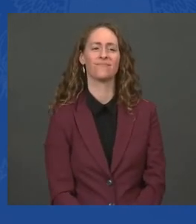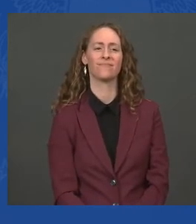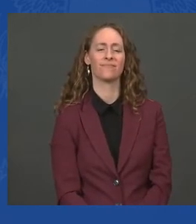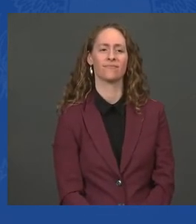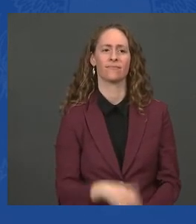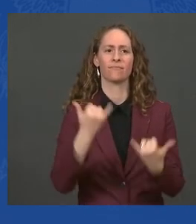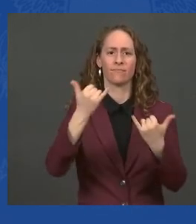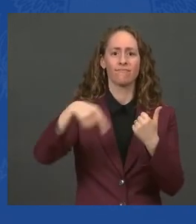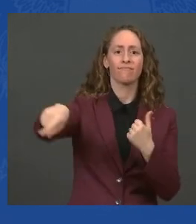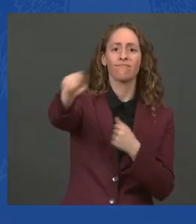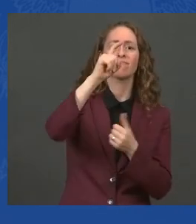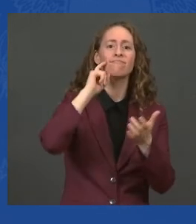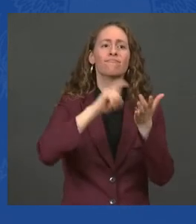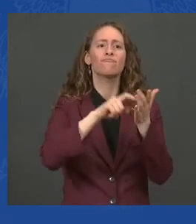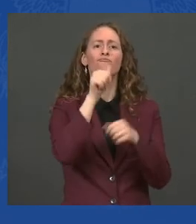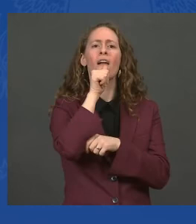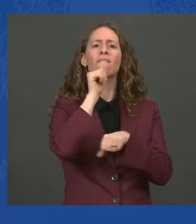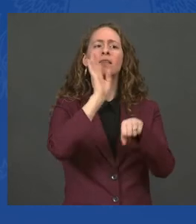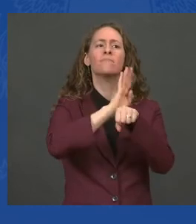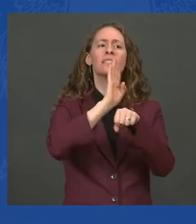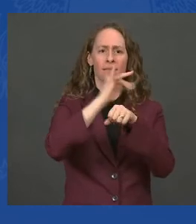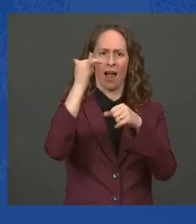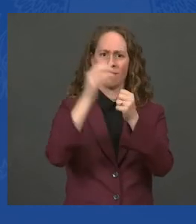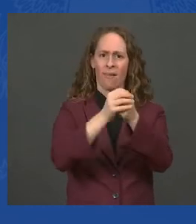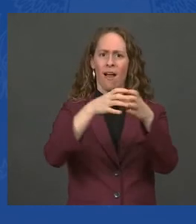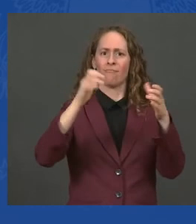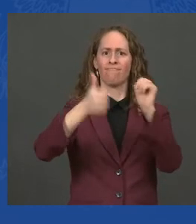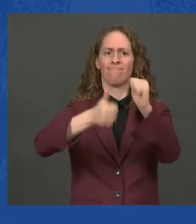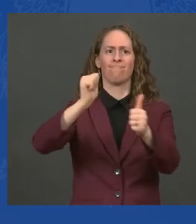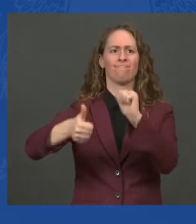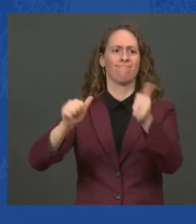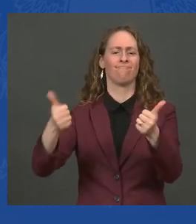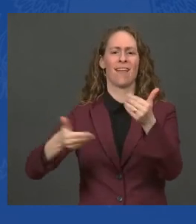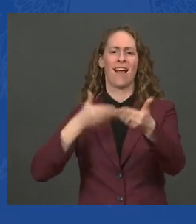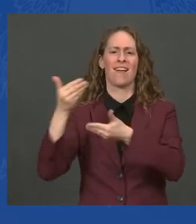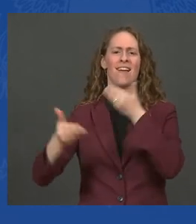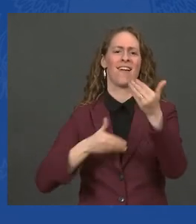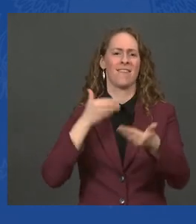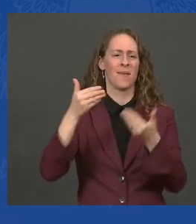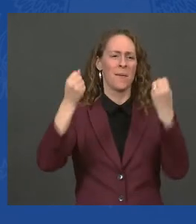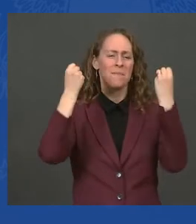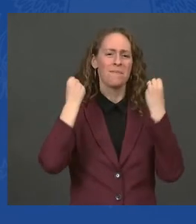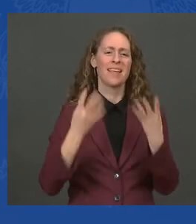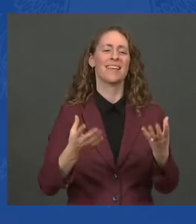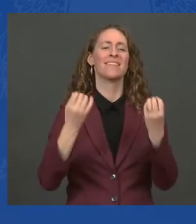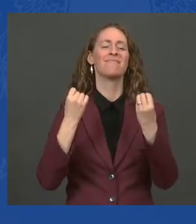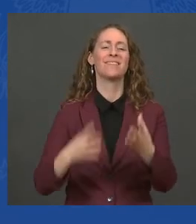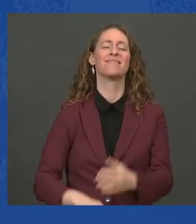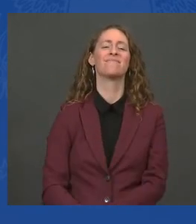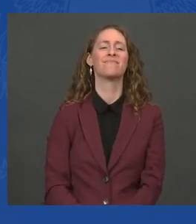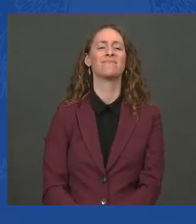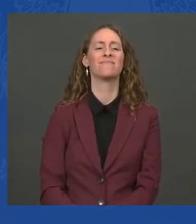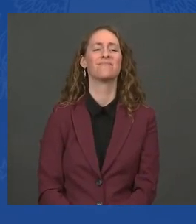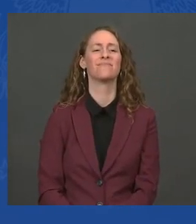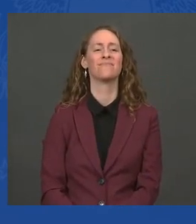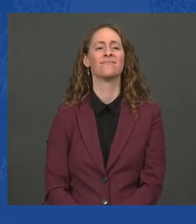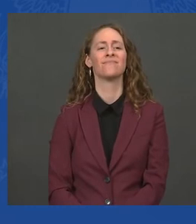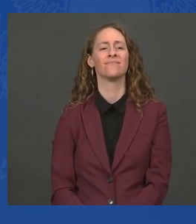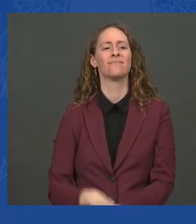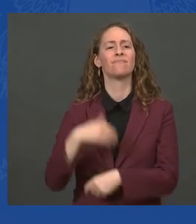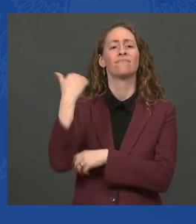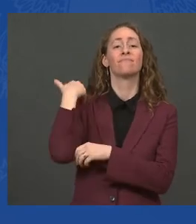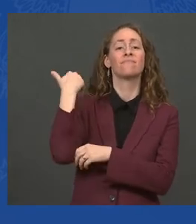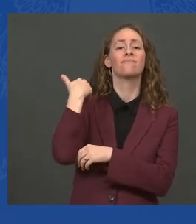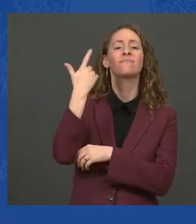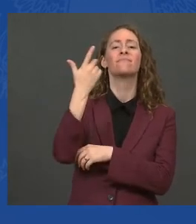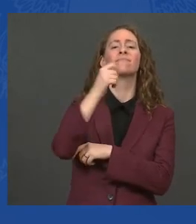they found the last two months, they found that job growth over the prior two months, September and October, actually created 82,000 more